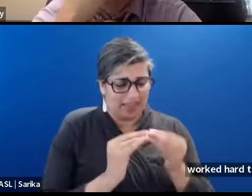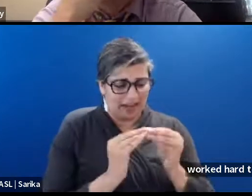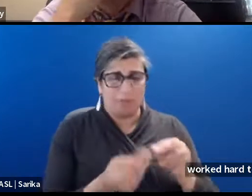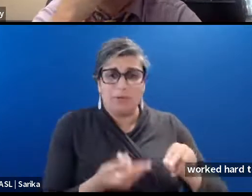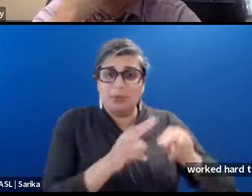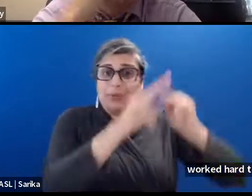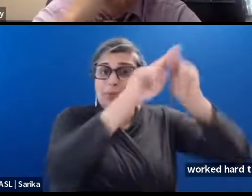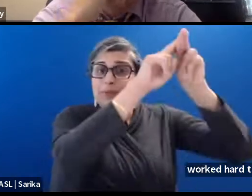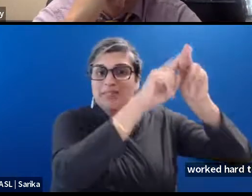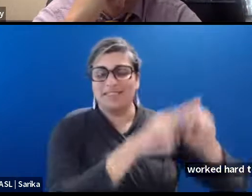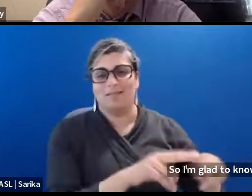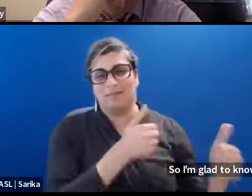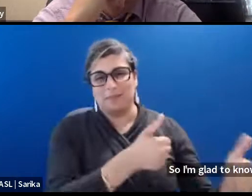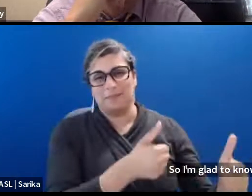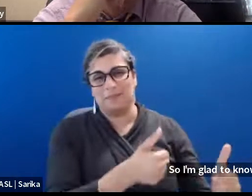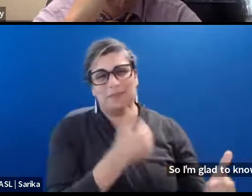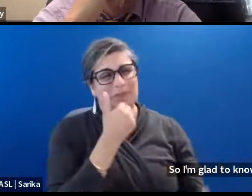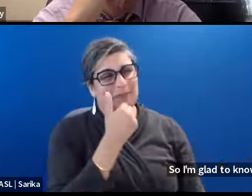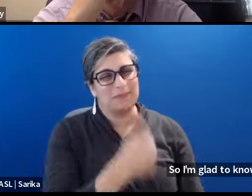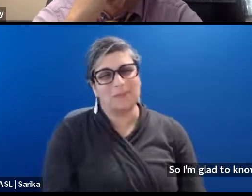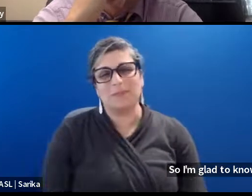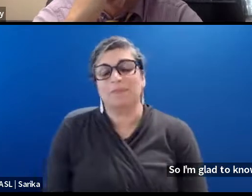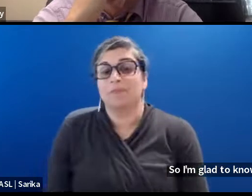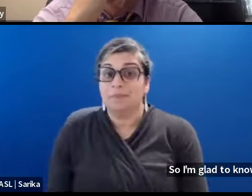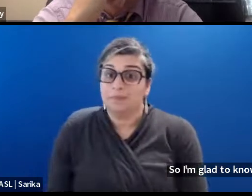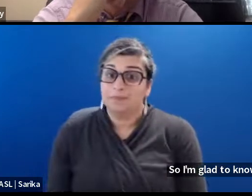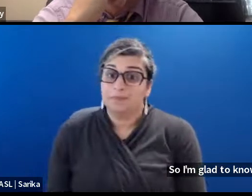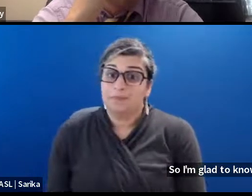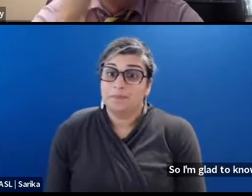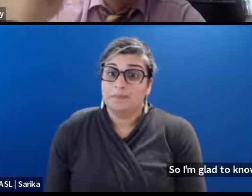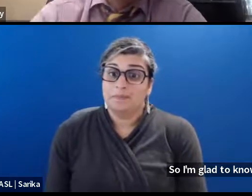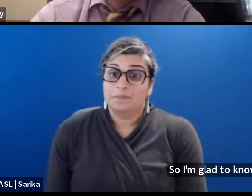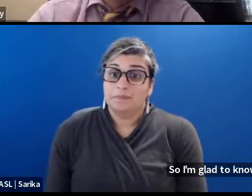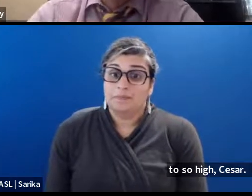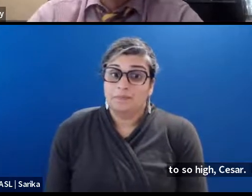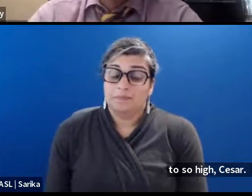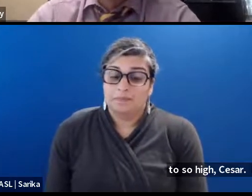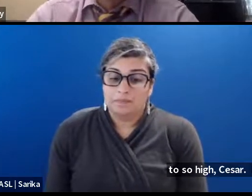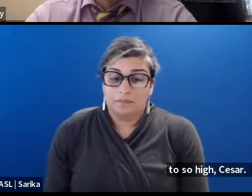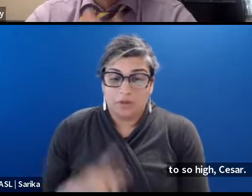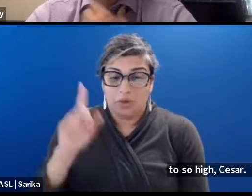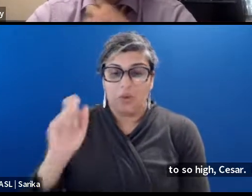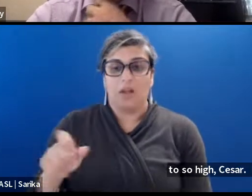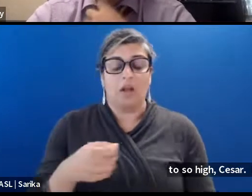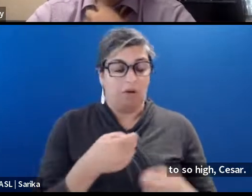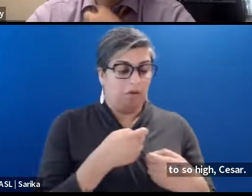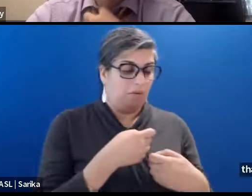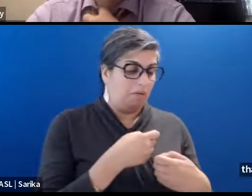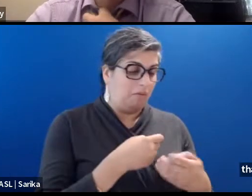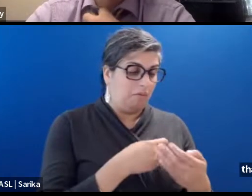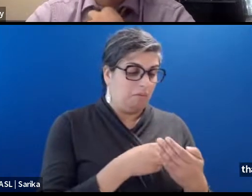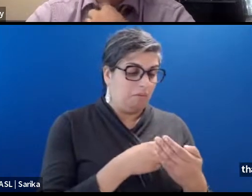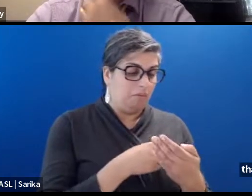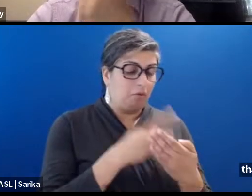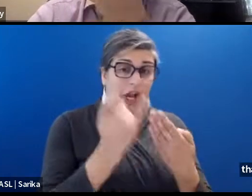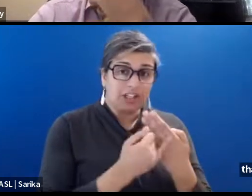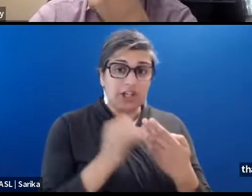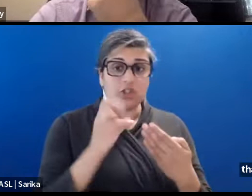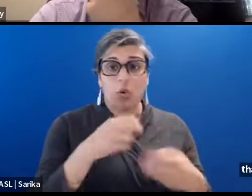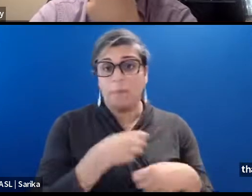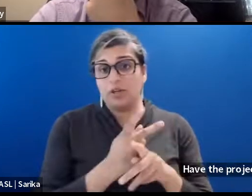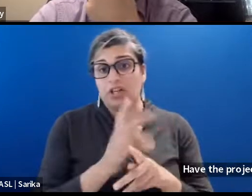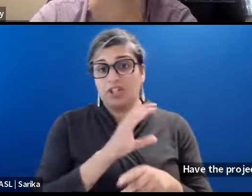even realize that. Thank you. Um, are the projects and or production companies getting